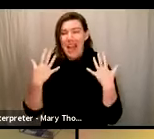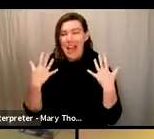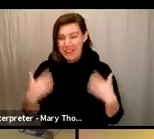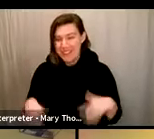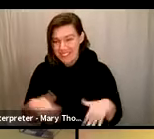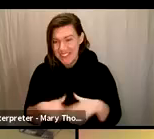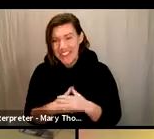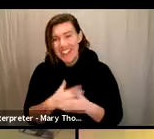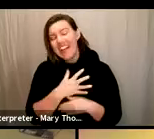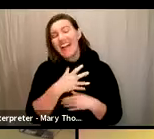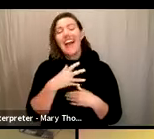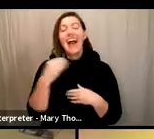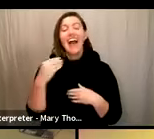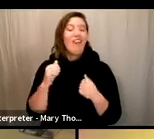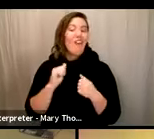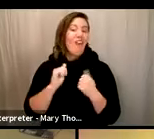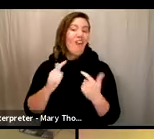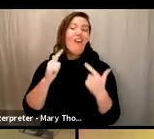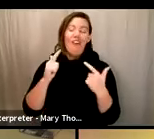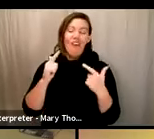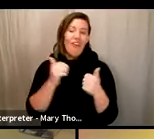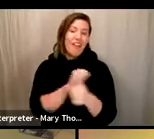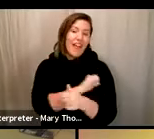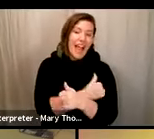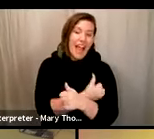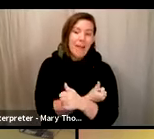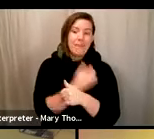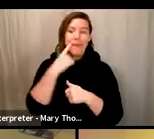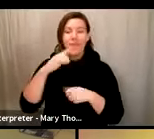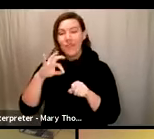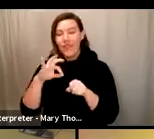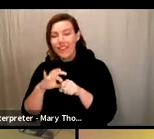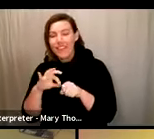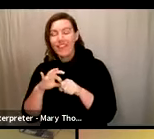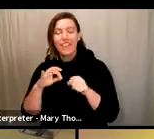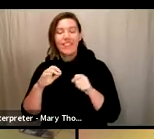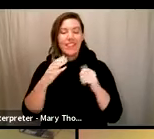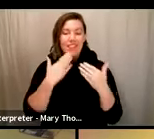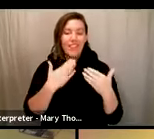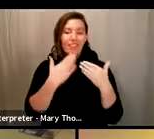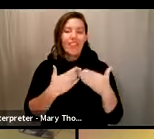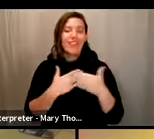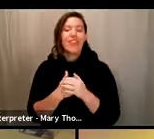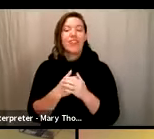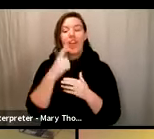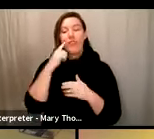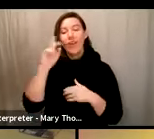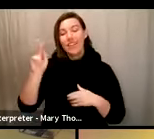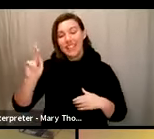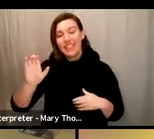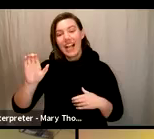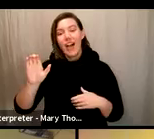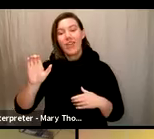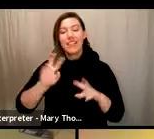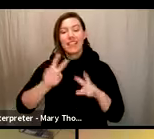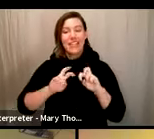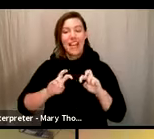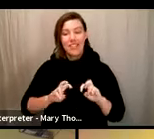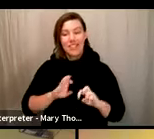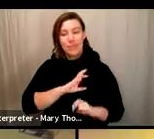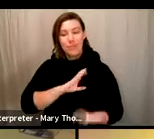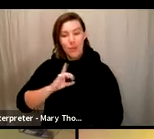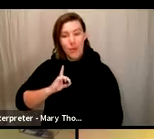here in King County and across the state. And thank you very, very much to our King County canvassing board and for our